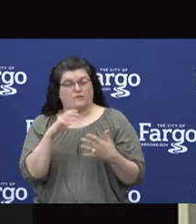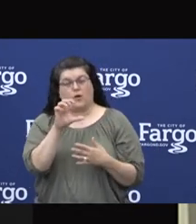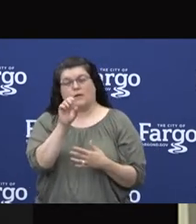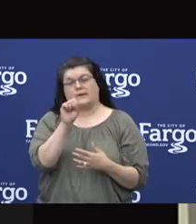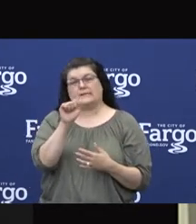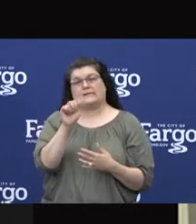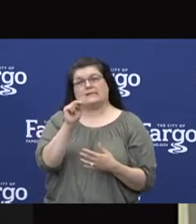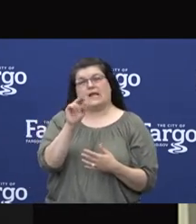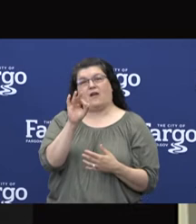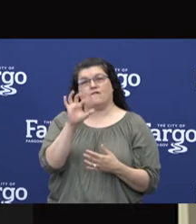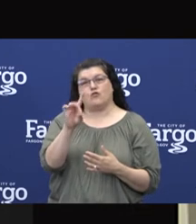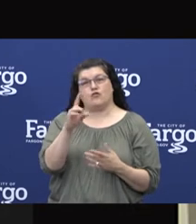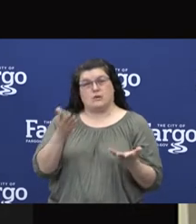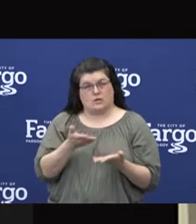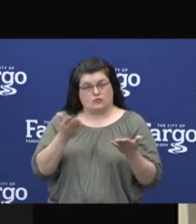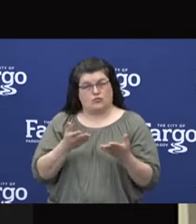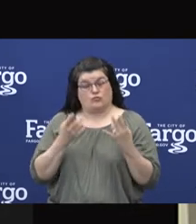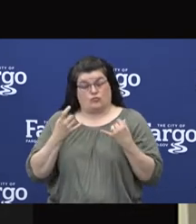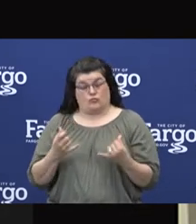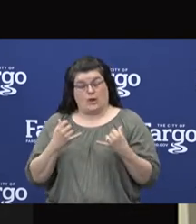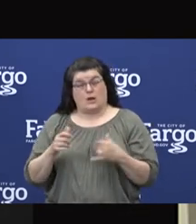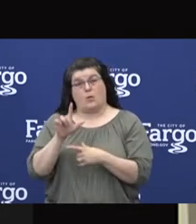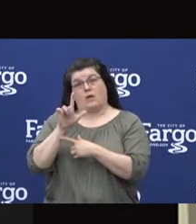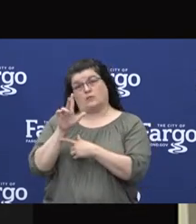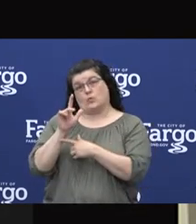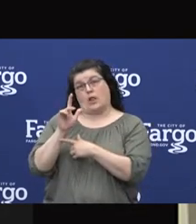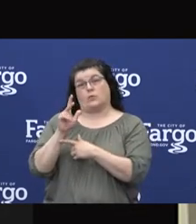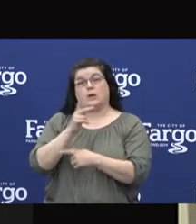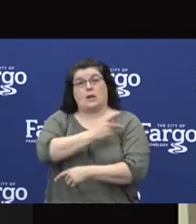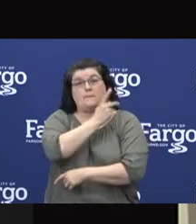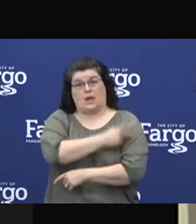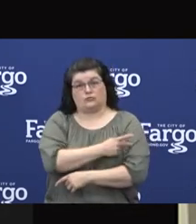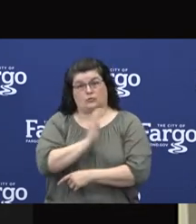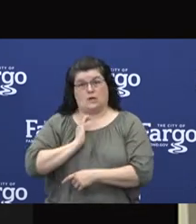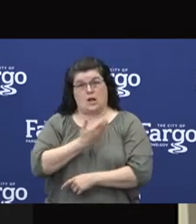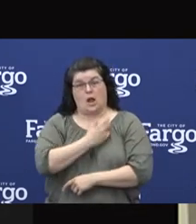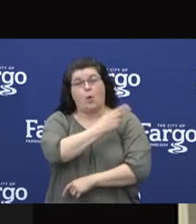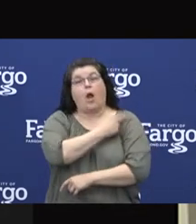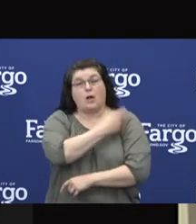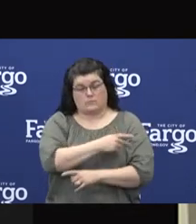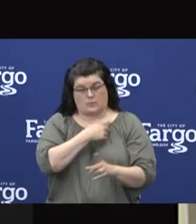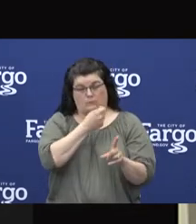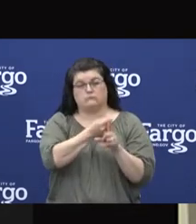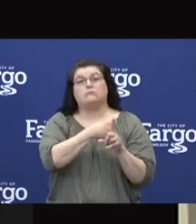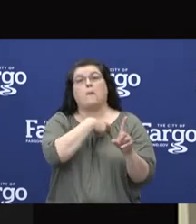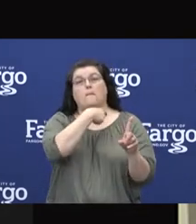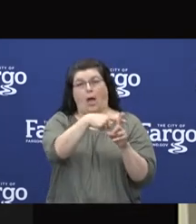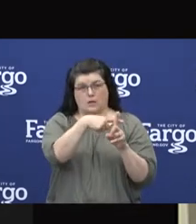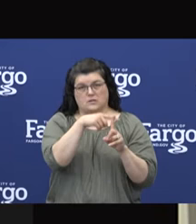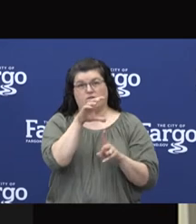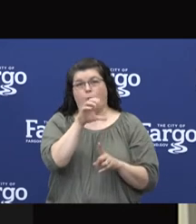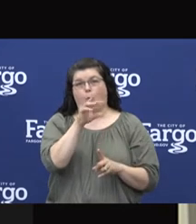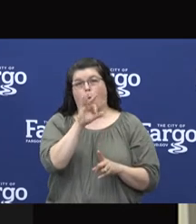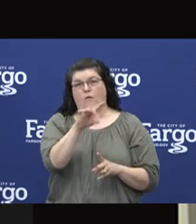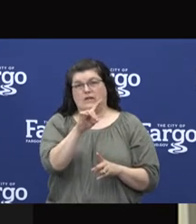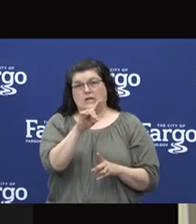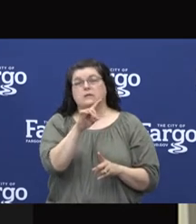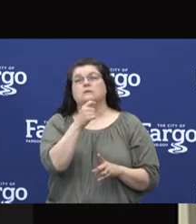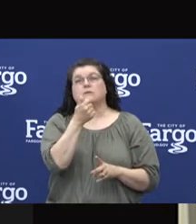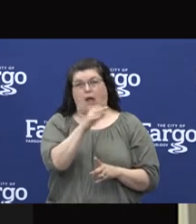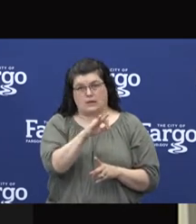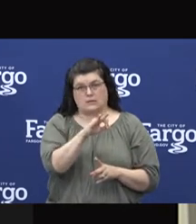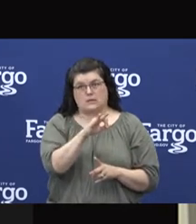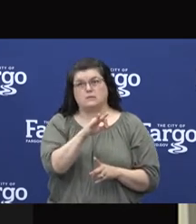here. So currently, we're caring for 23 patients in our hospital who tested positive for COVID-19. That number's been